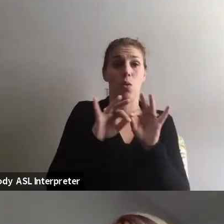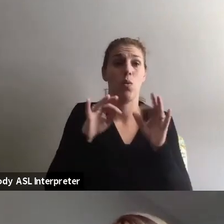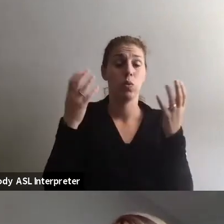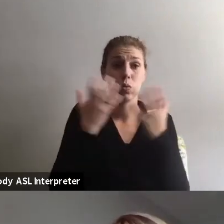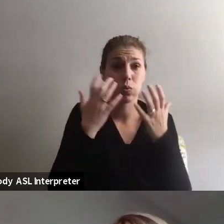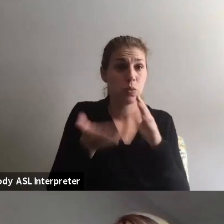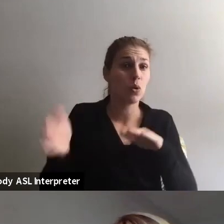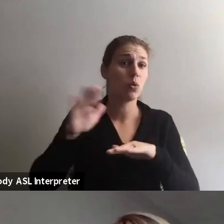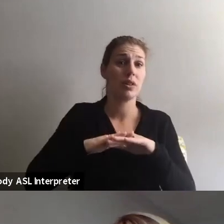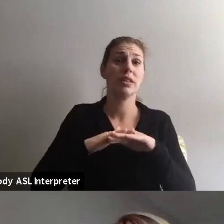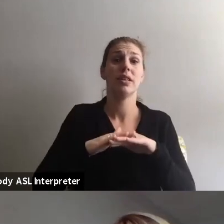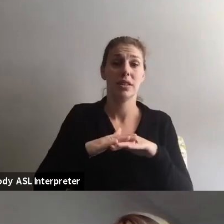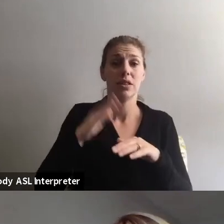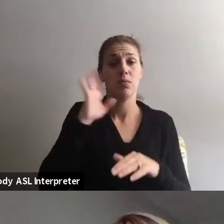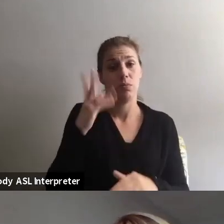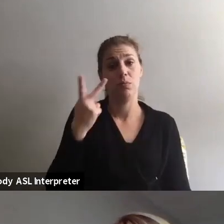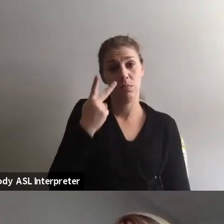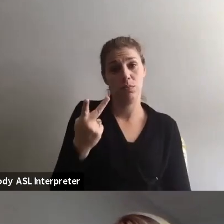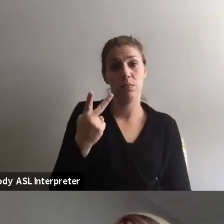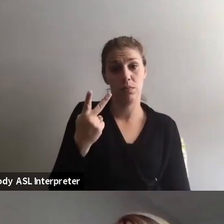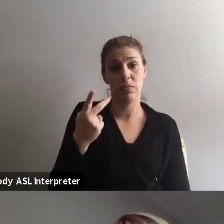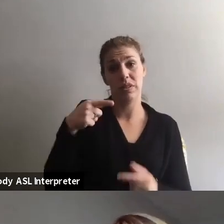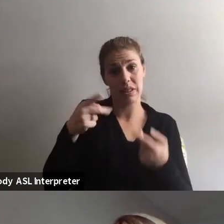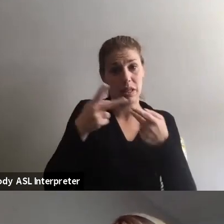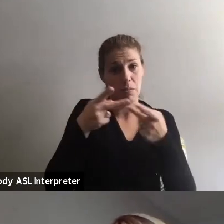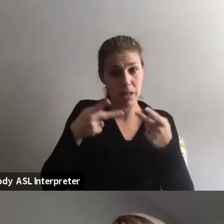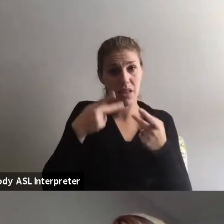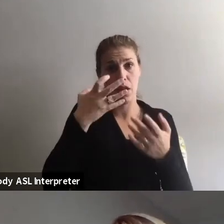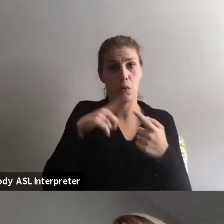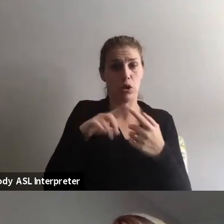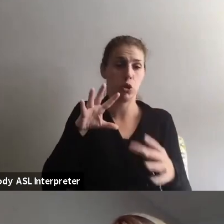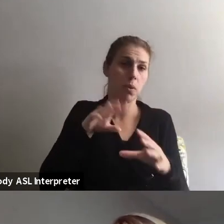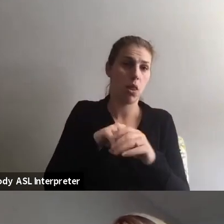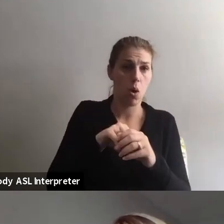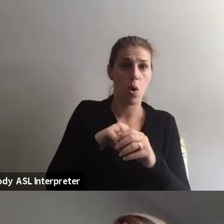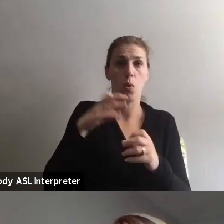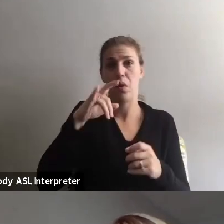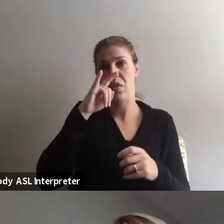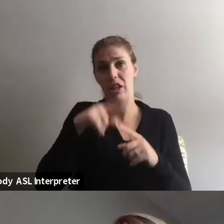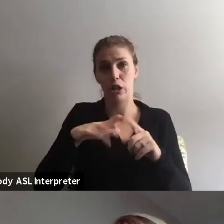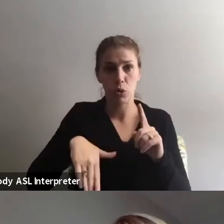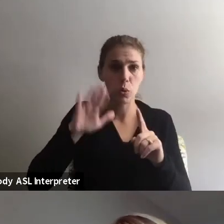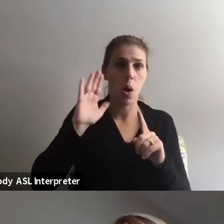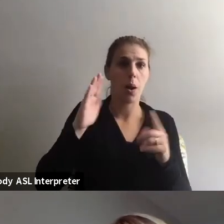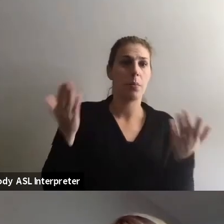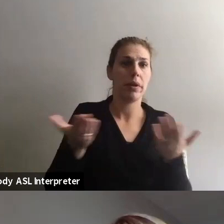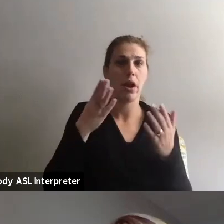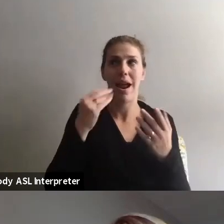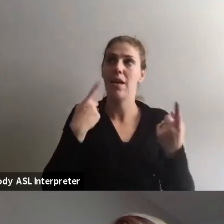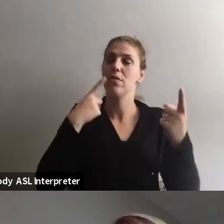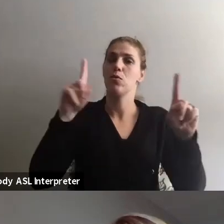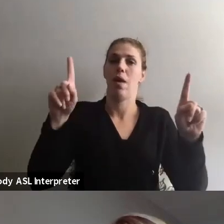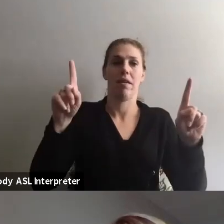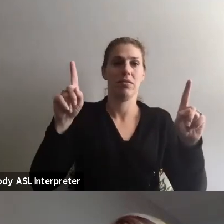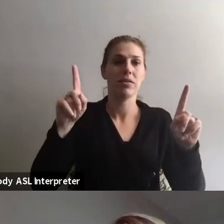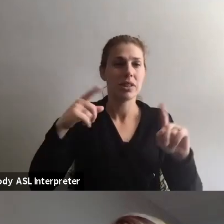increase. And they're going to see they, this is a place they want to belong. They, they want their kids to grow and thrive. And